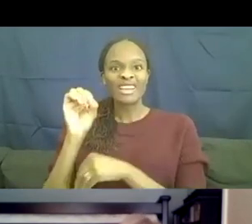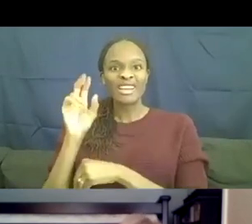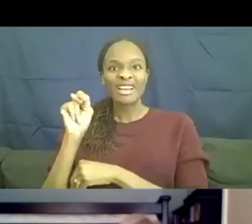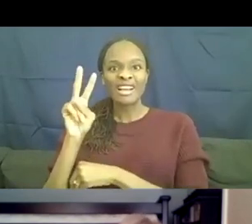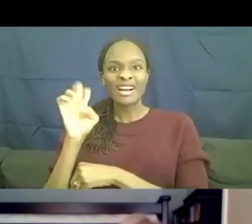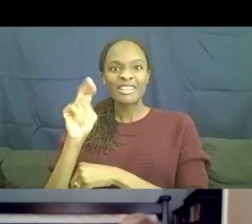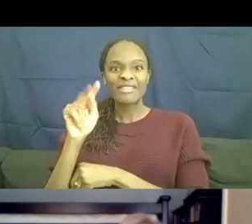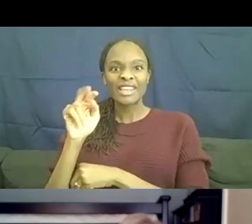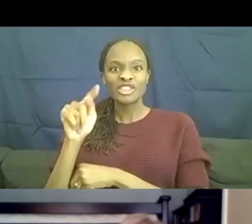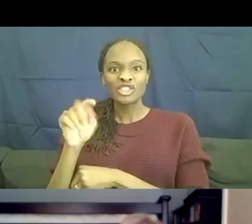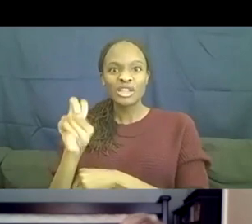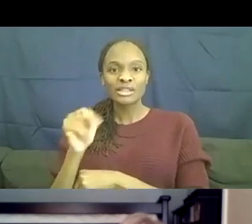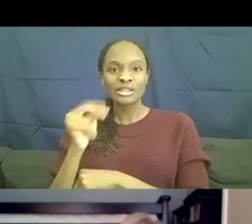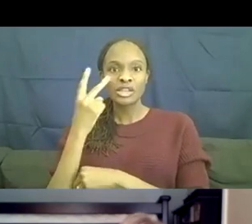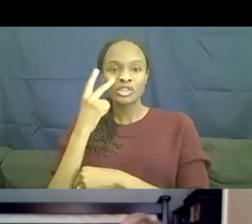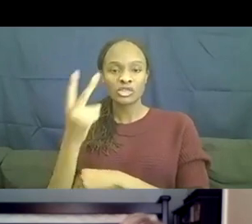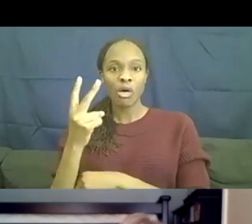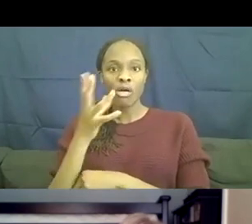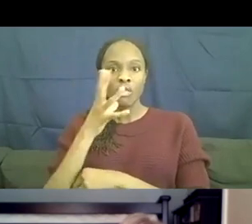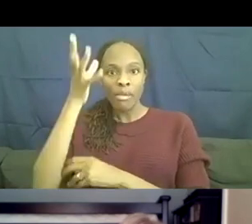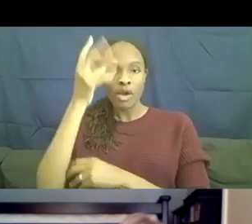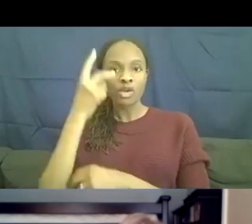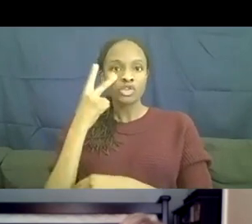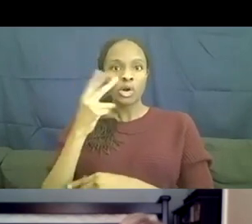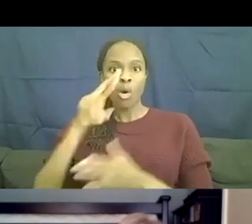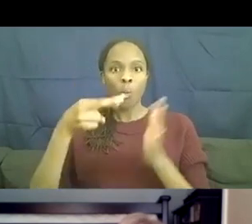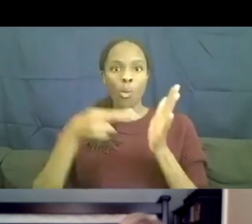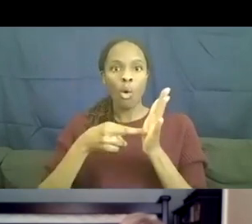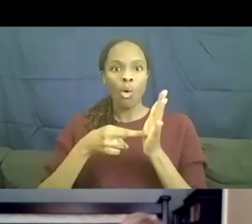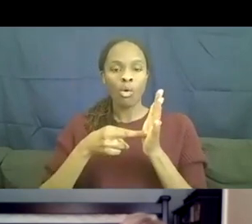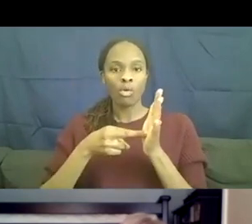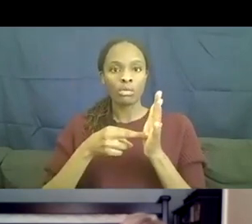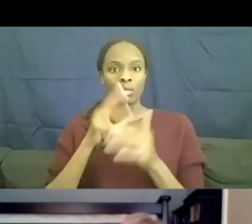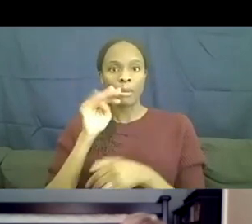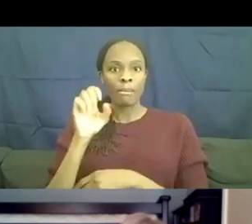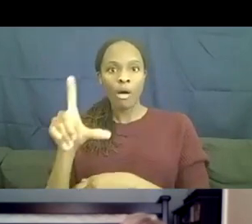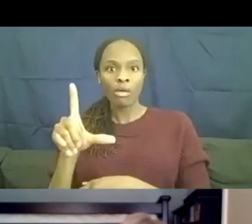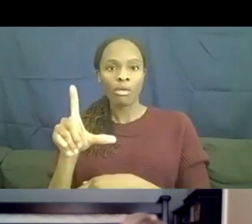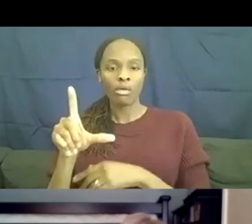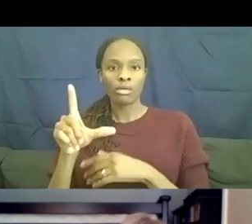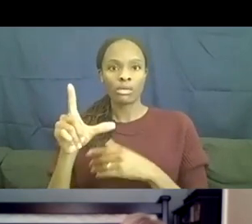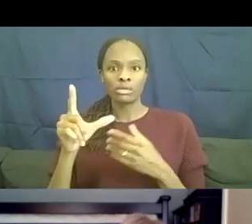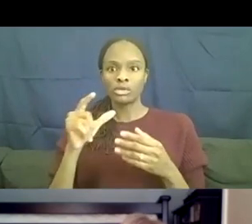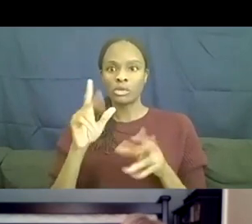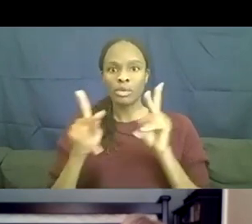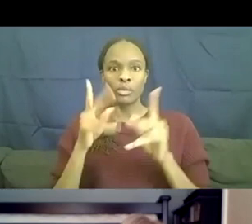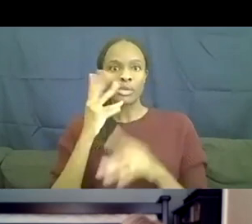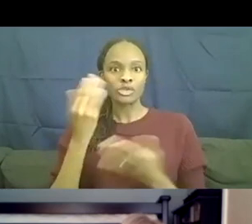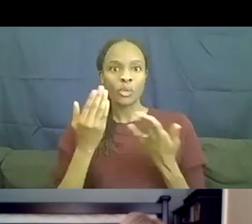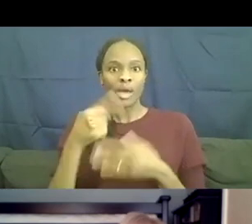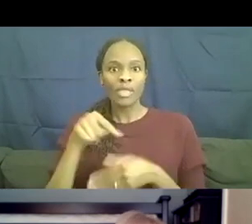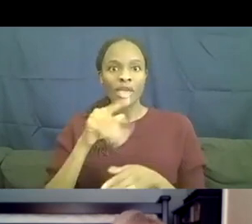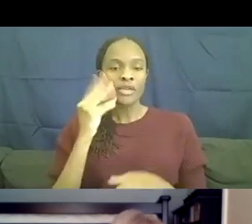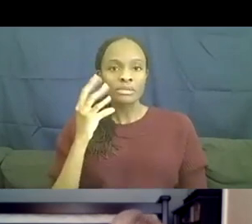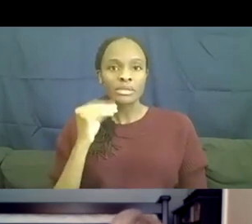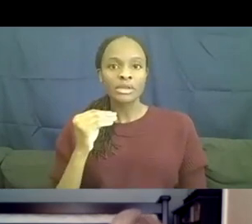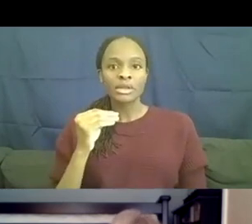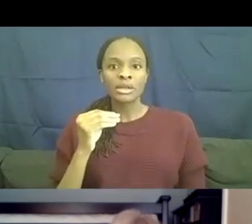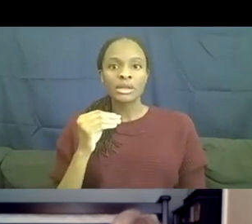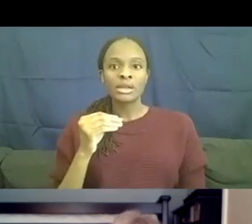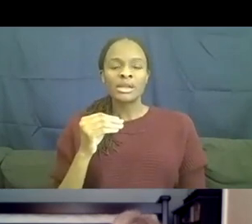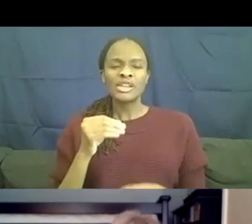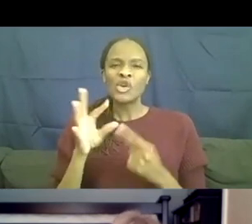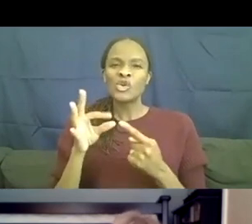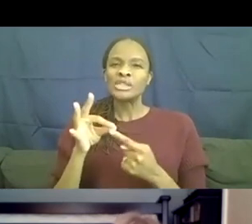models for the first time and they saw other people who were going through the things that they were going through, you know, and if you don't, especially if in a smaller